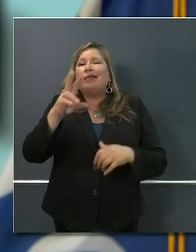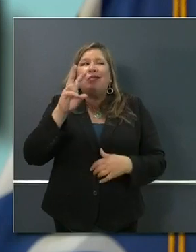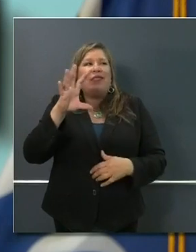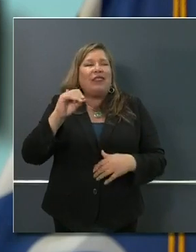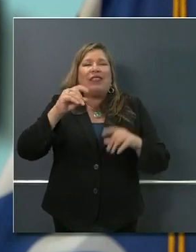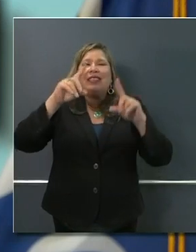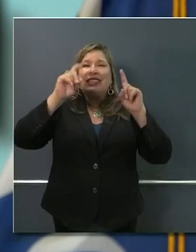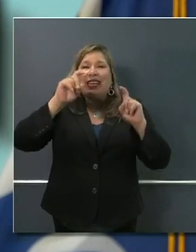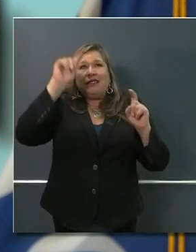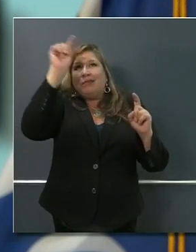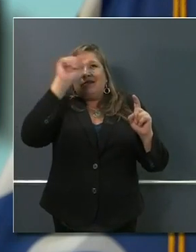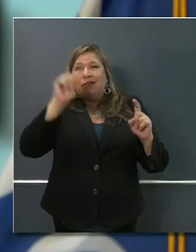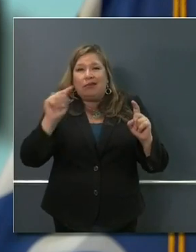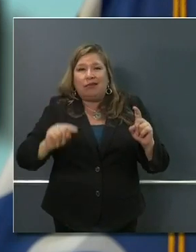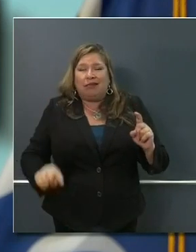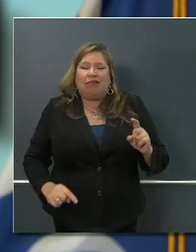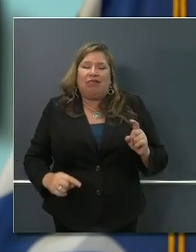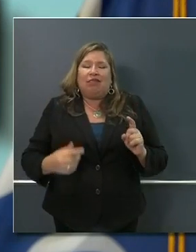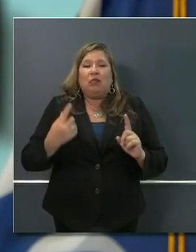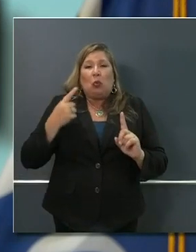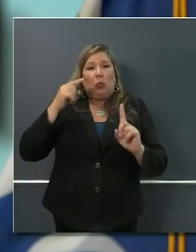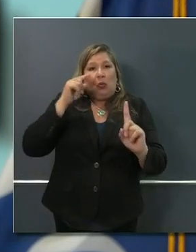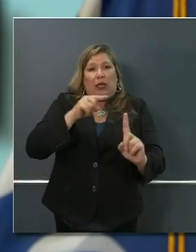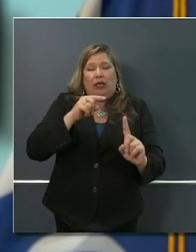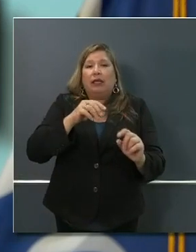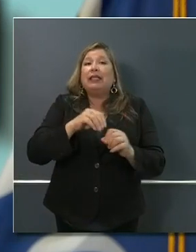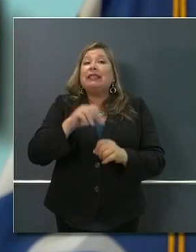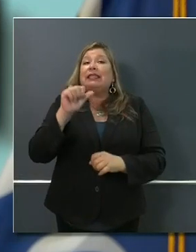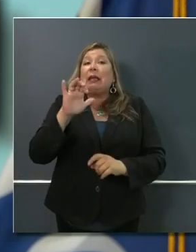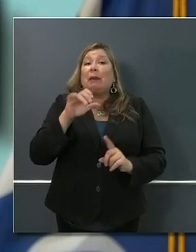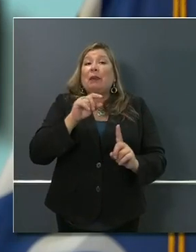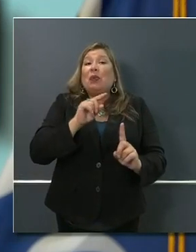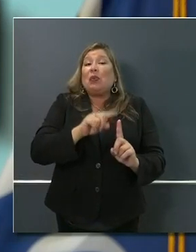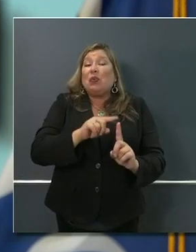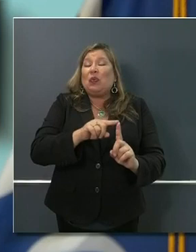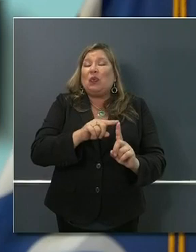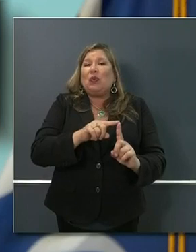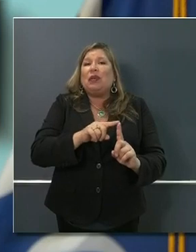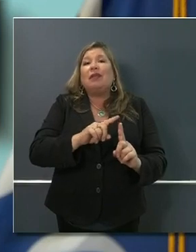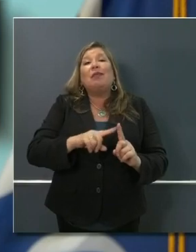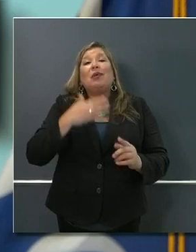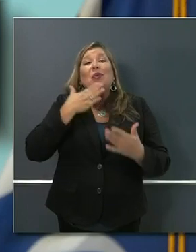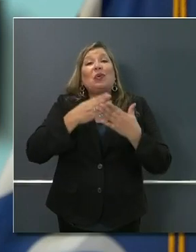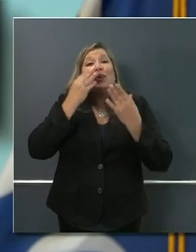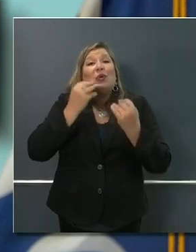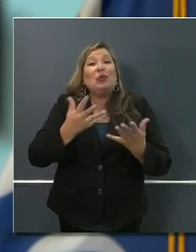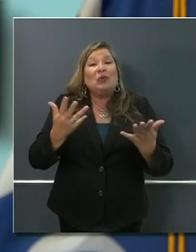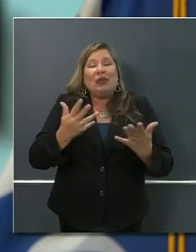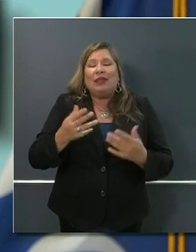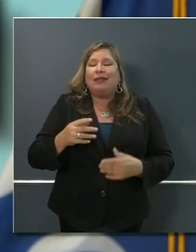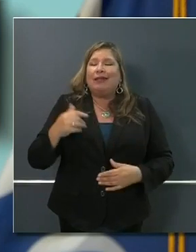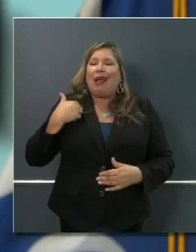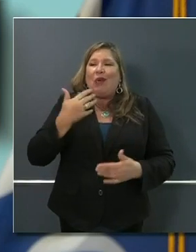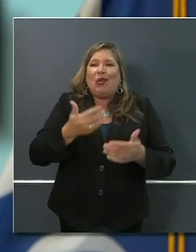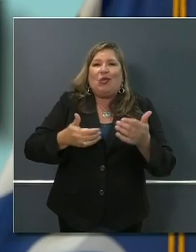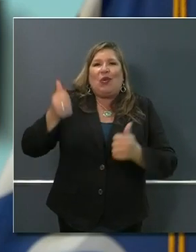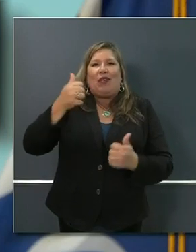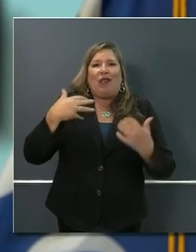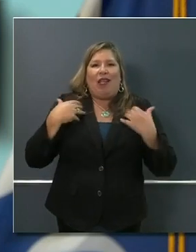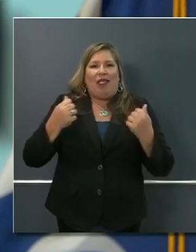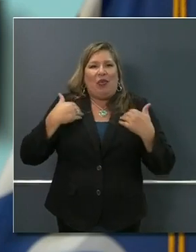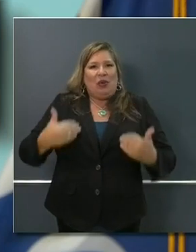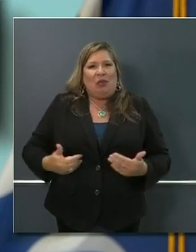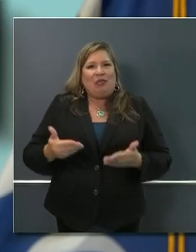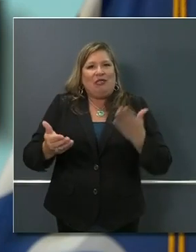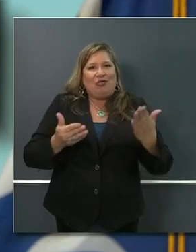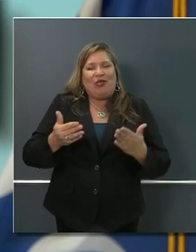one particular part of the state, Sacramento. And the good news is I have our director of Health and Human Services here that's leading